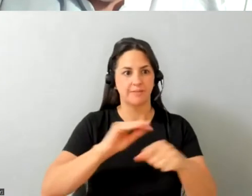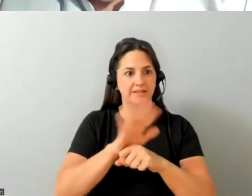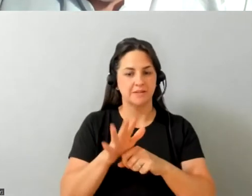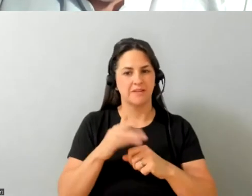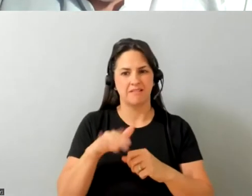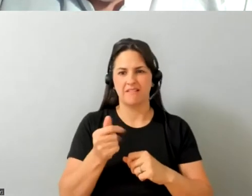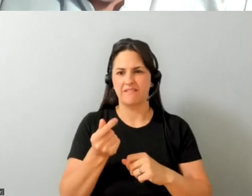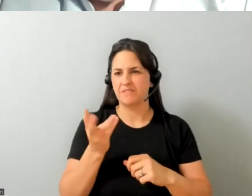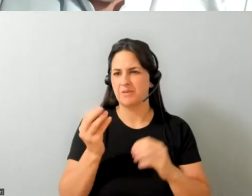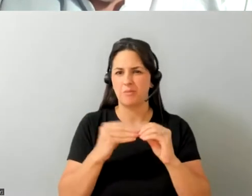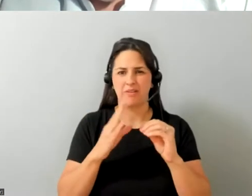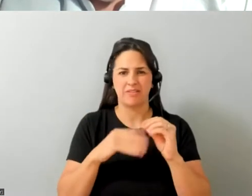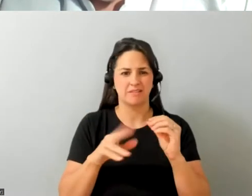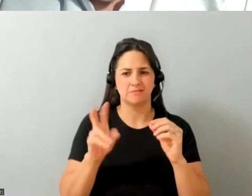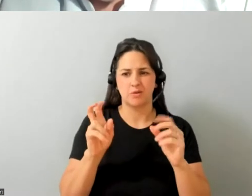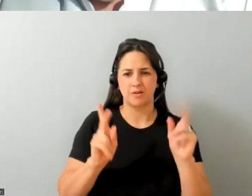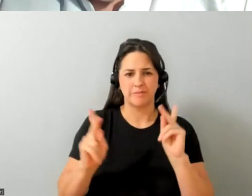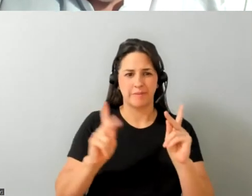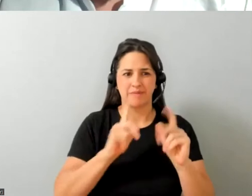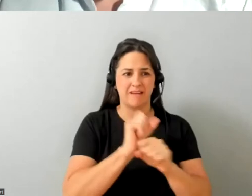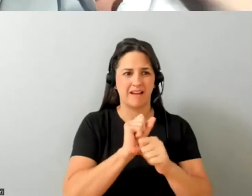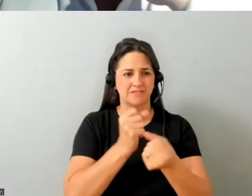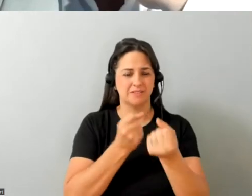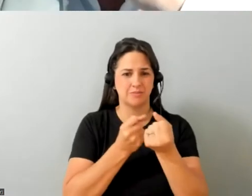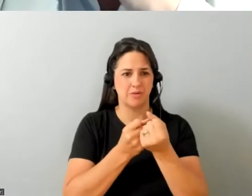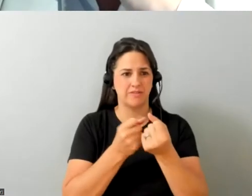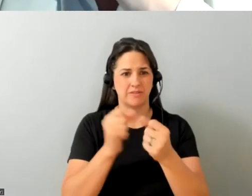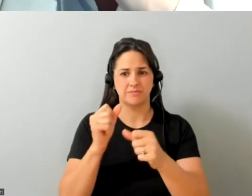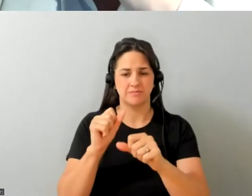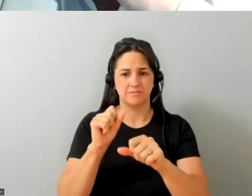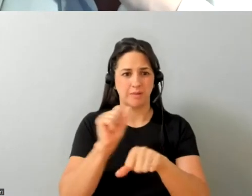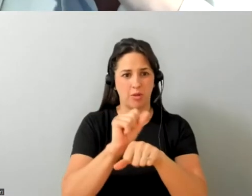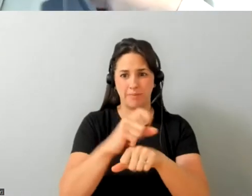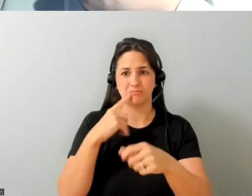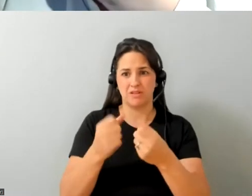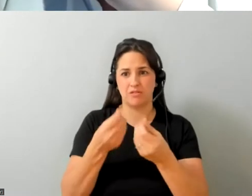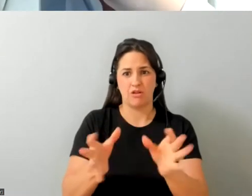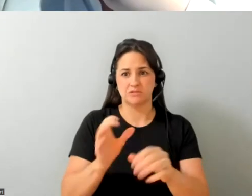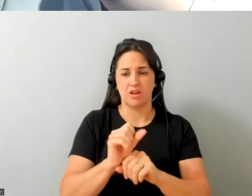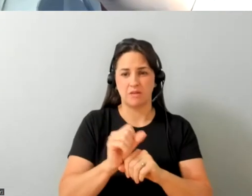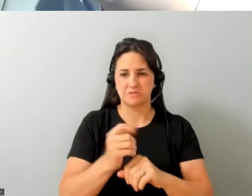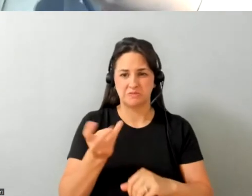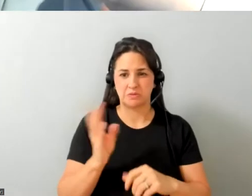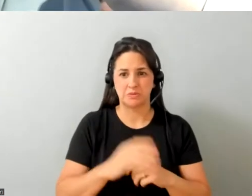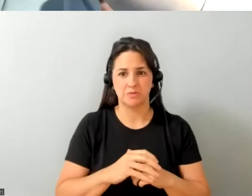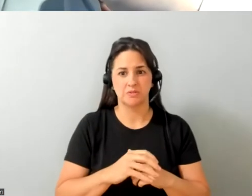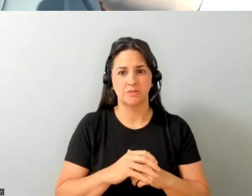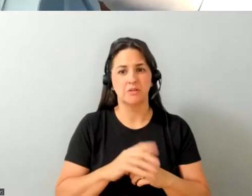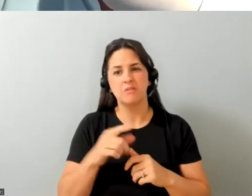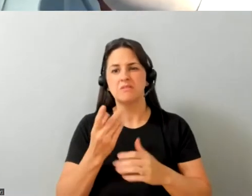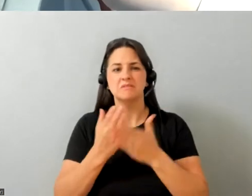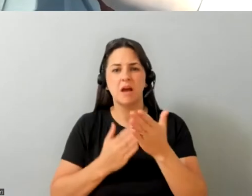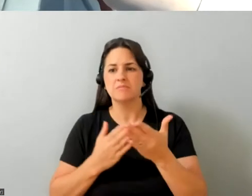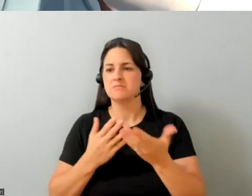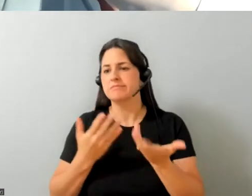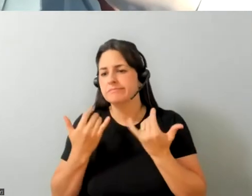the more than 200 people we're actively supporting employment lost their jobs and and uh going from a fraction of them working from home to almost